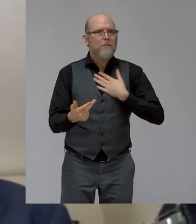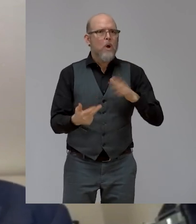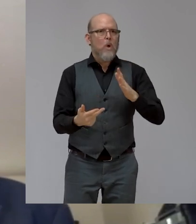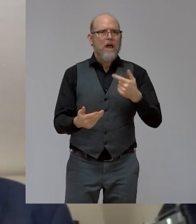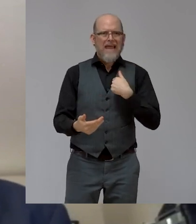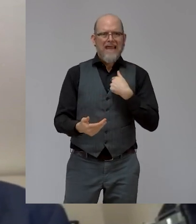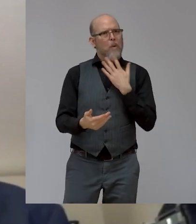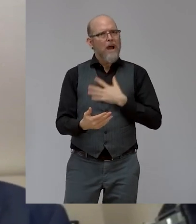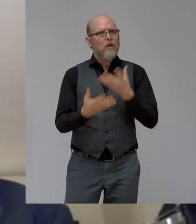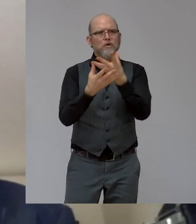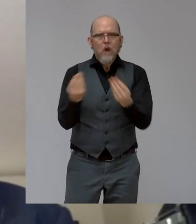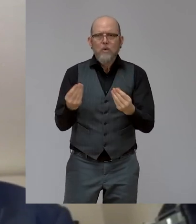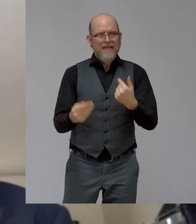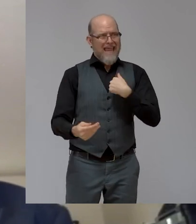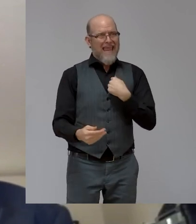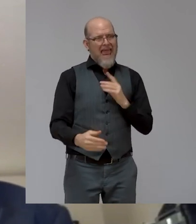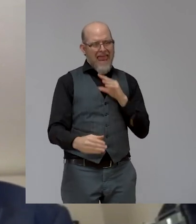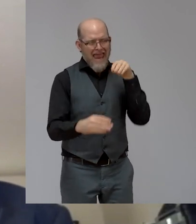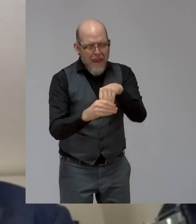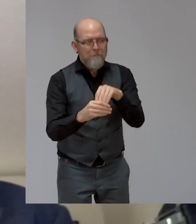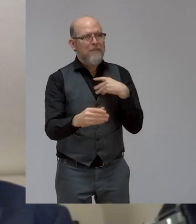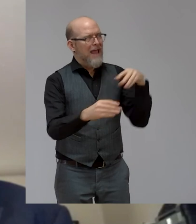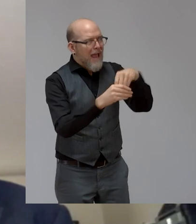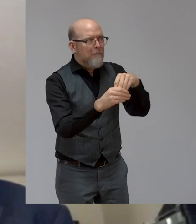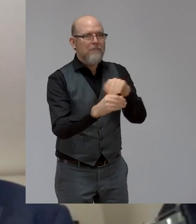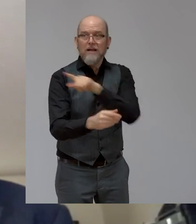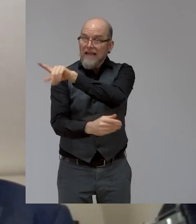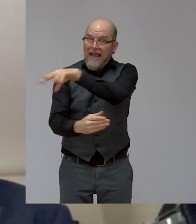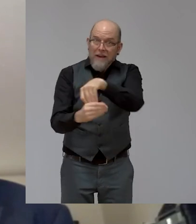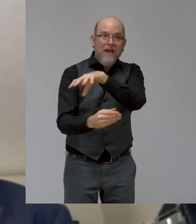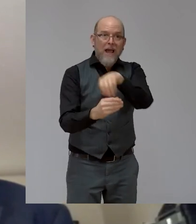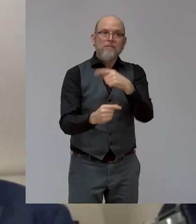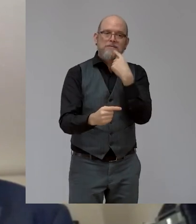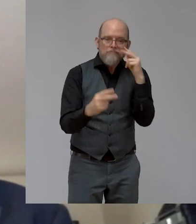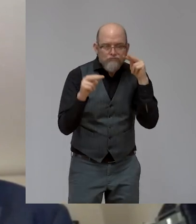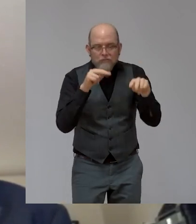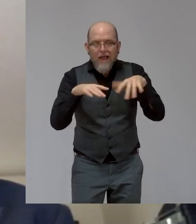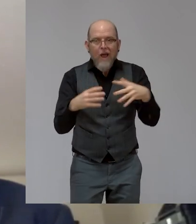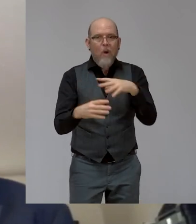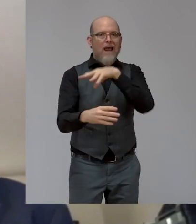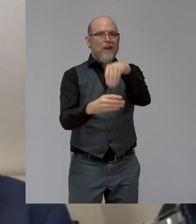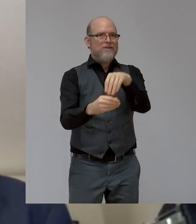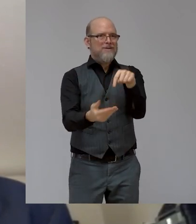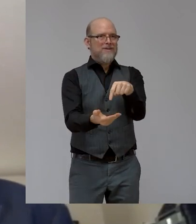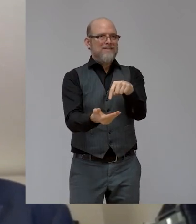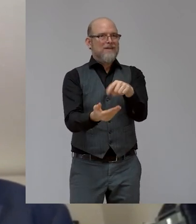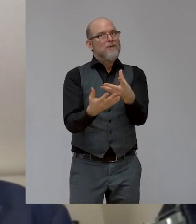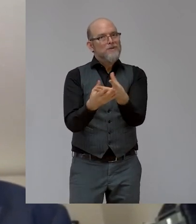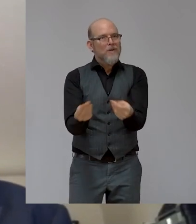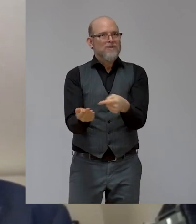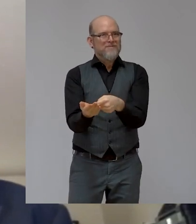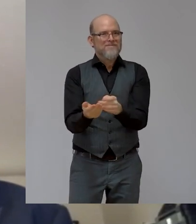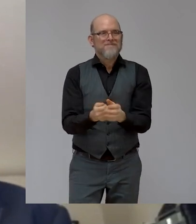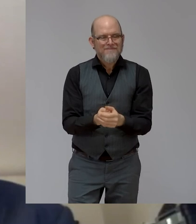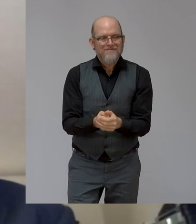So looking forward, and I am in the first place looking forward